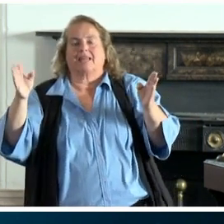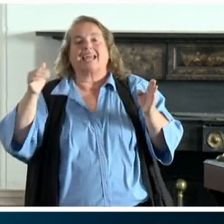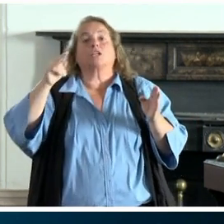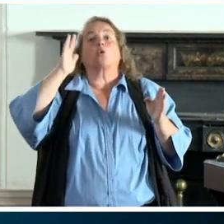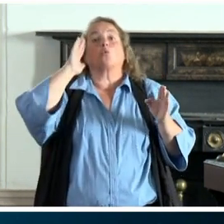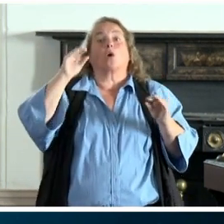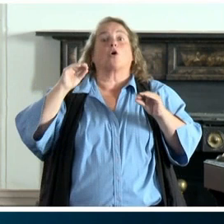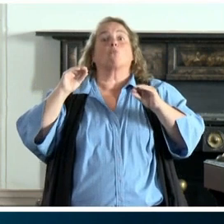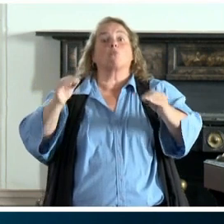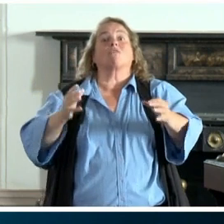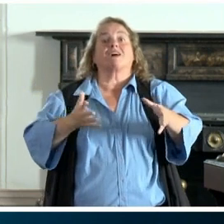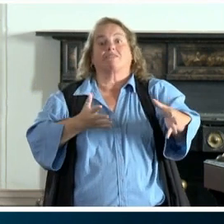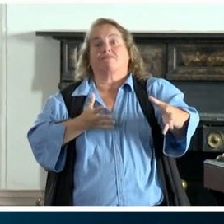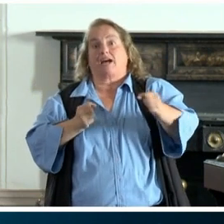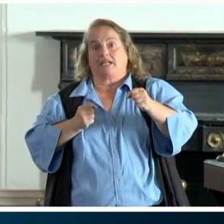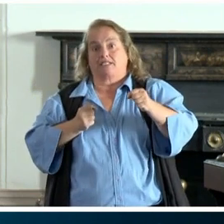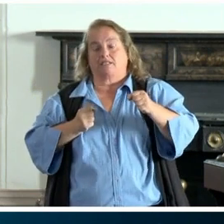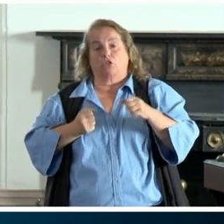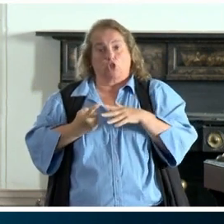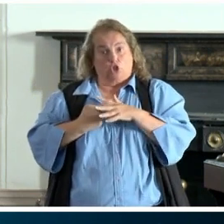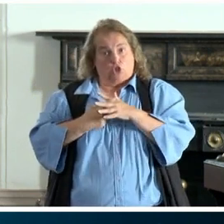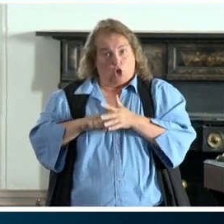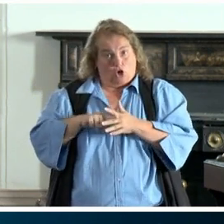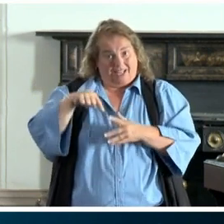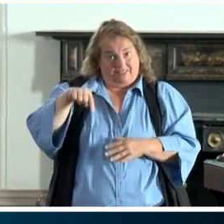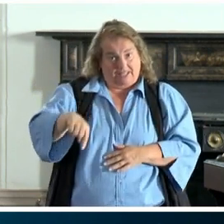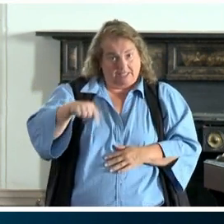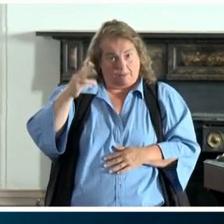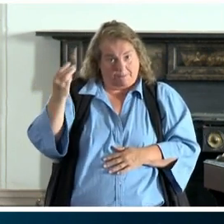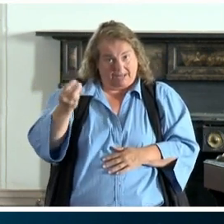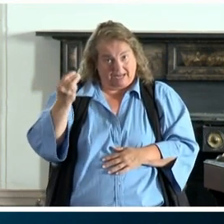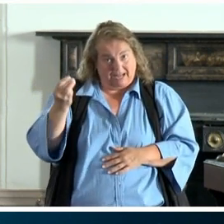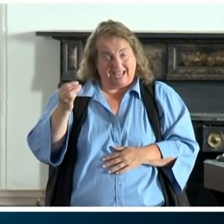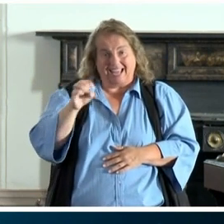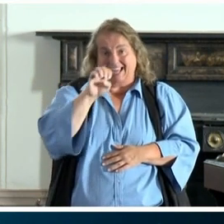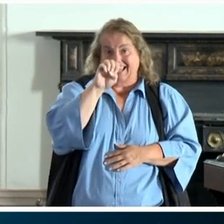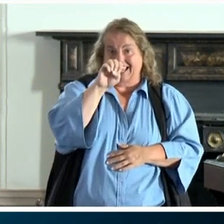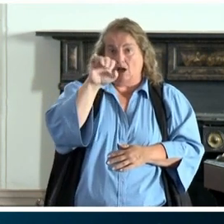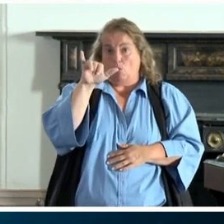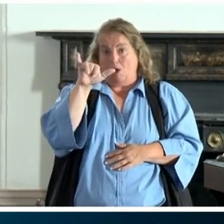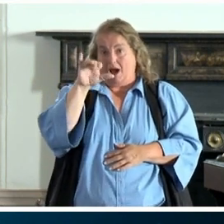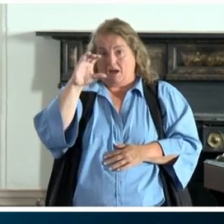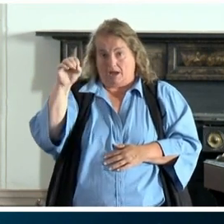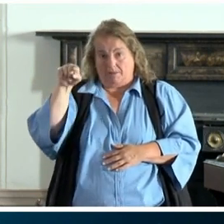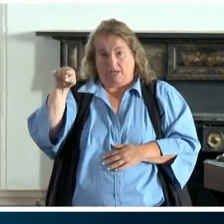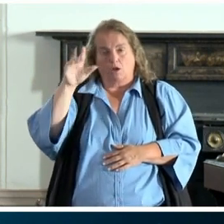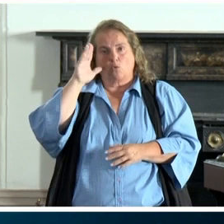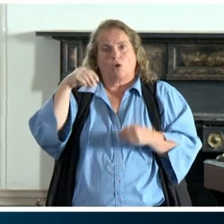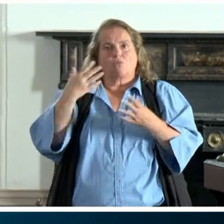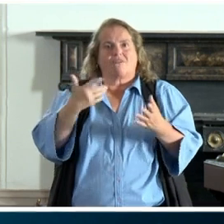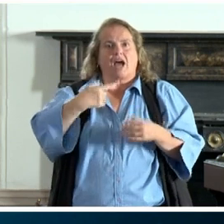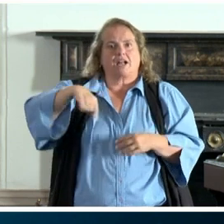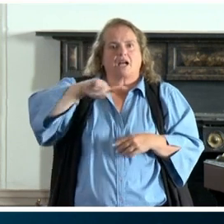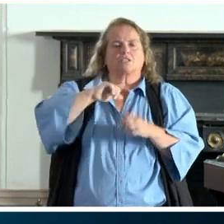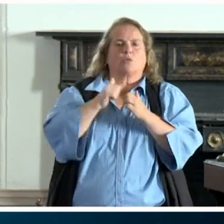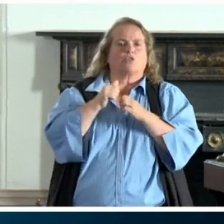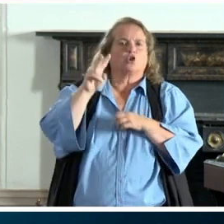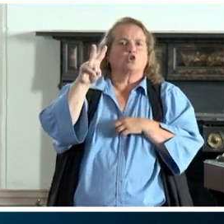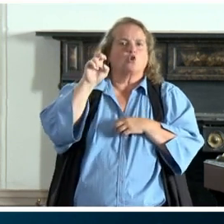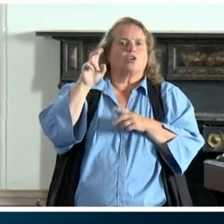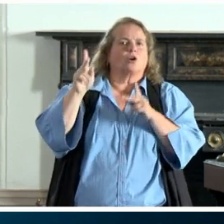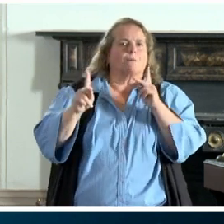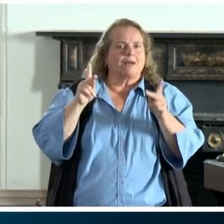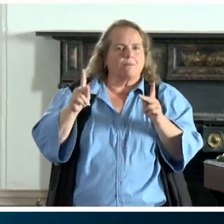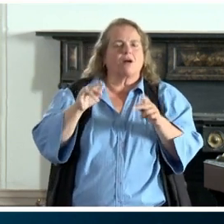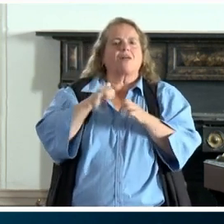fast. Starting this coming Monday, EY is going to provide us 200 individuals that will be